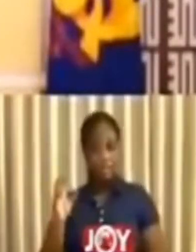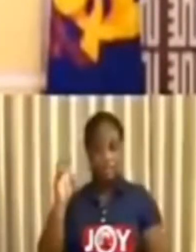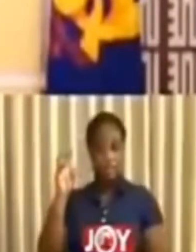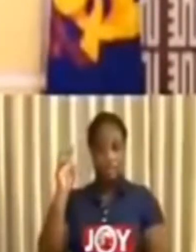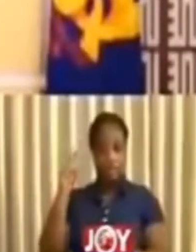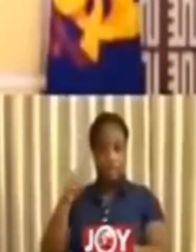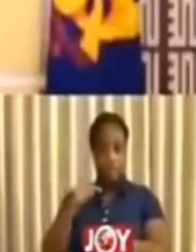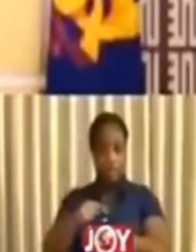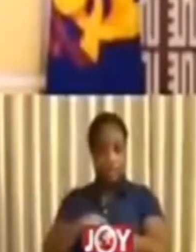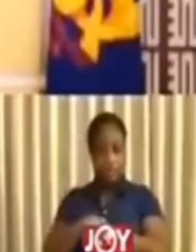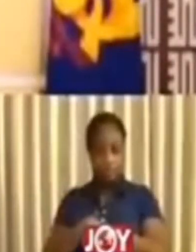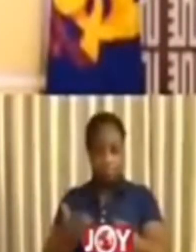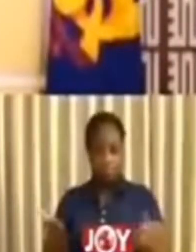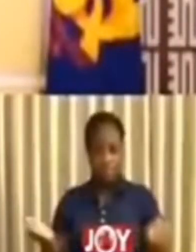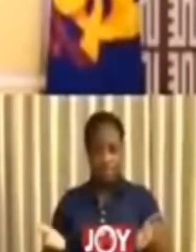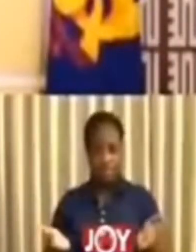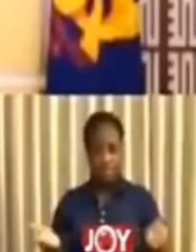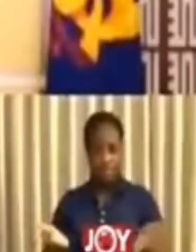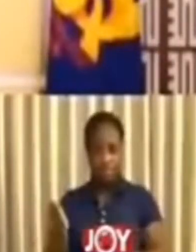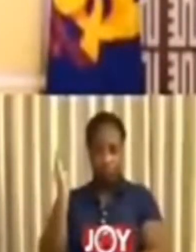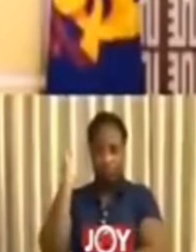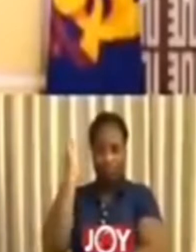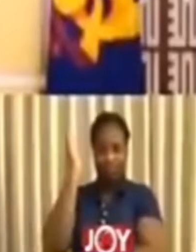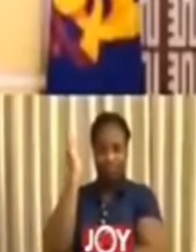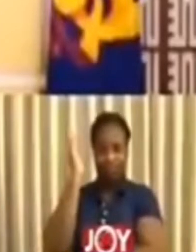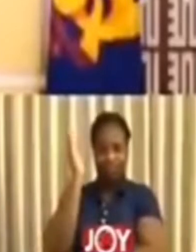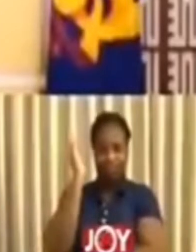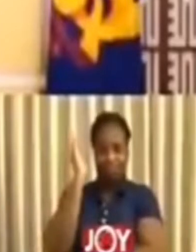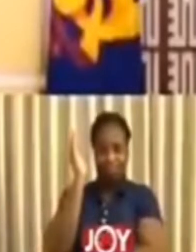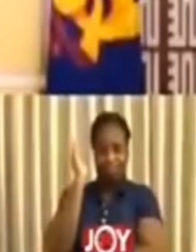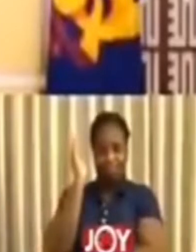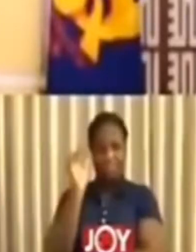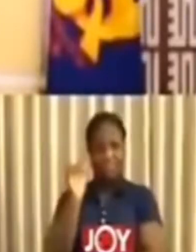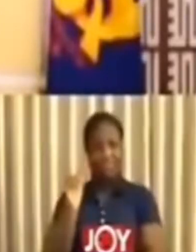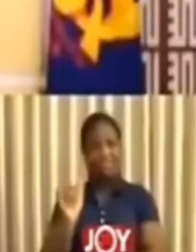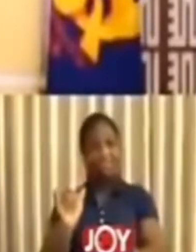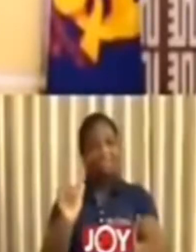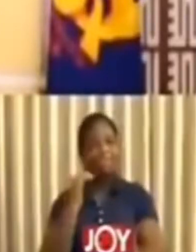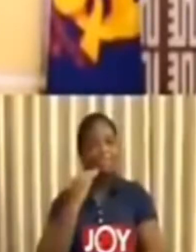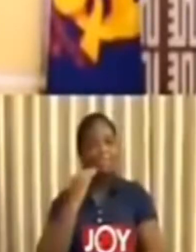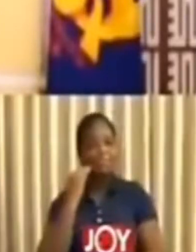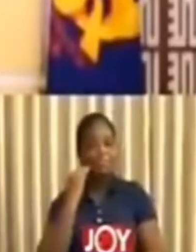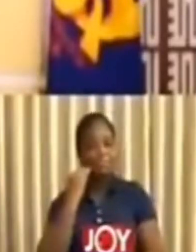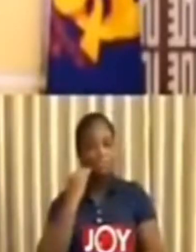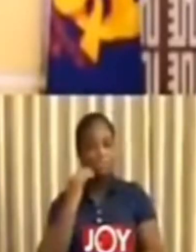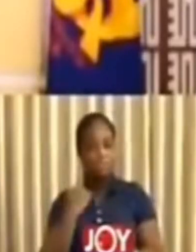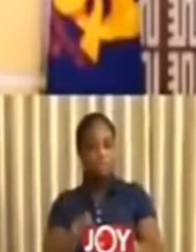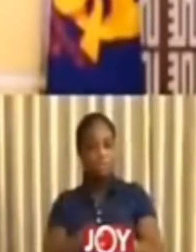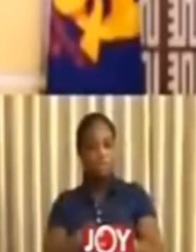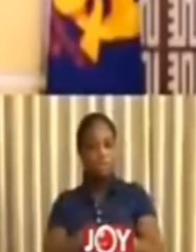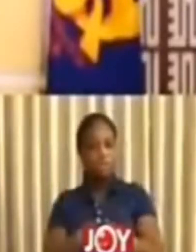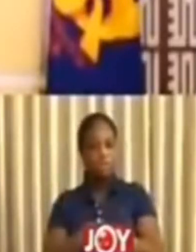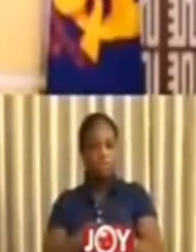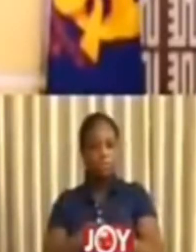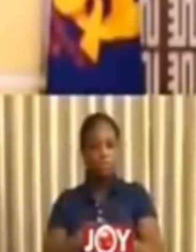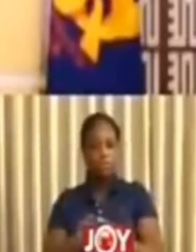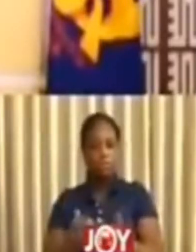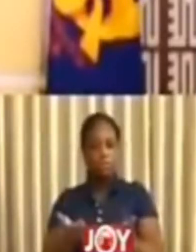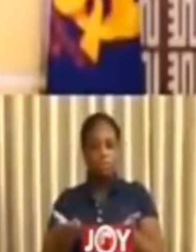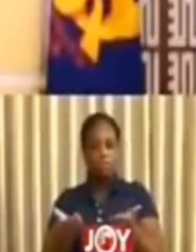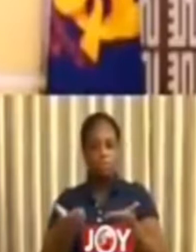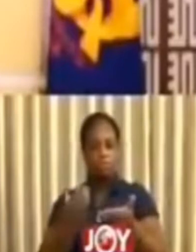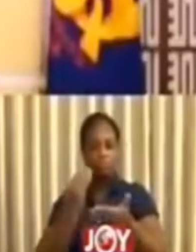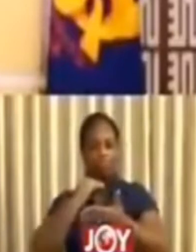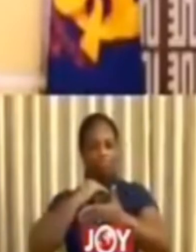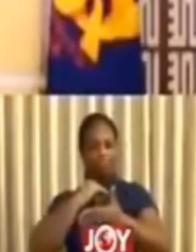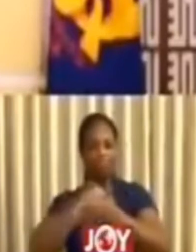time I'm coming into your homes. Since we began our collective effort to combat